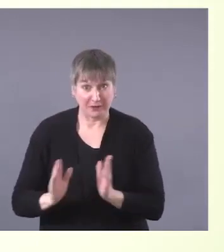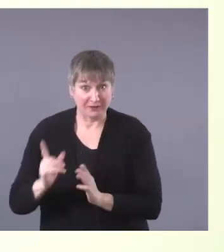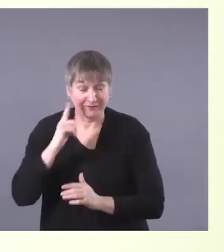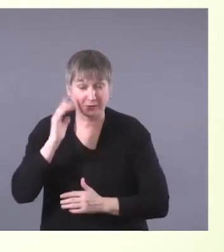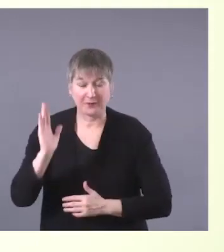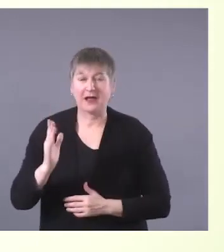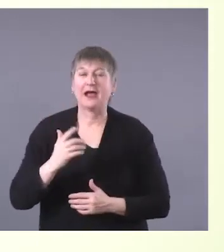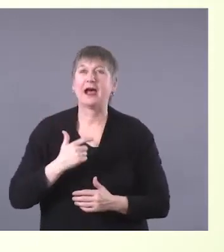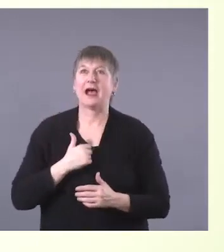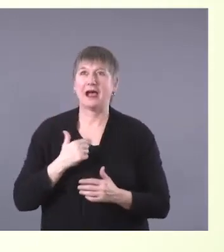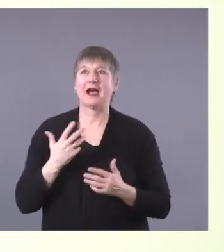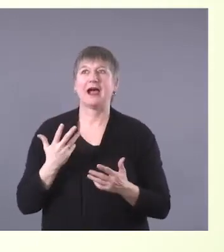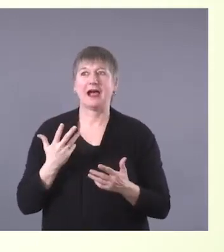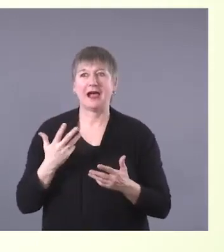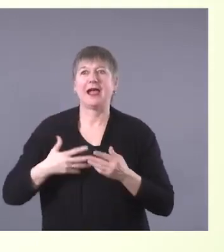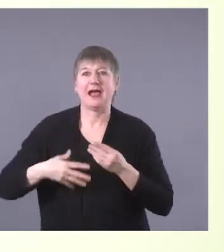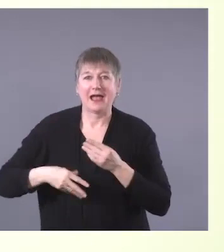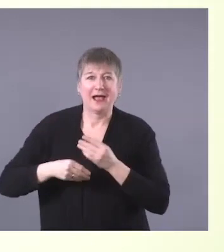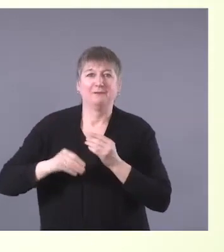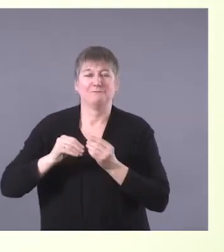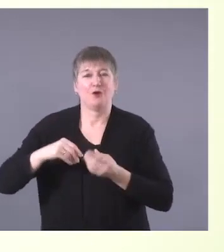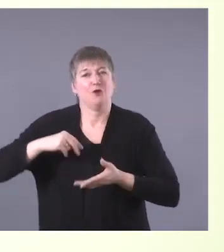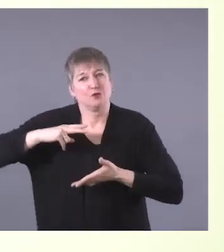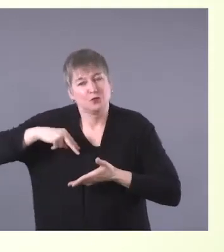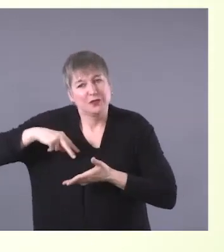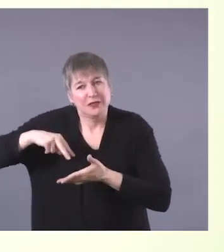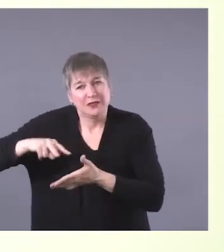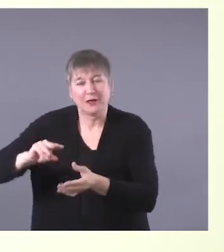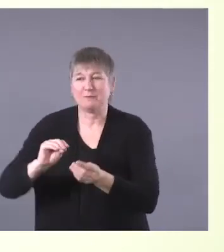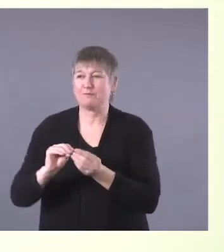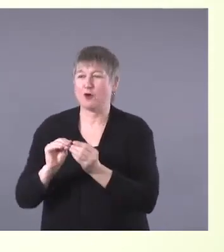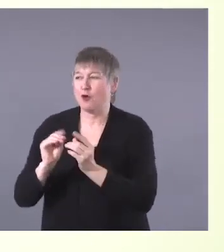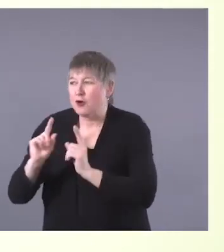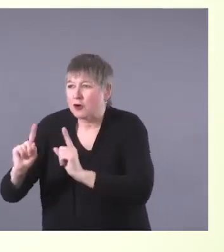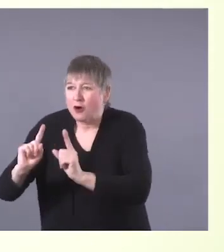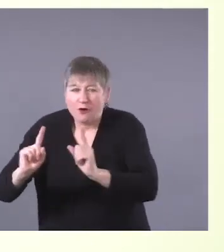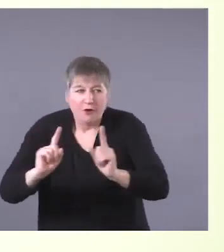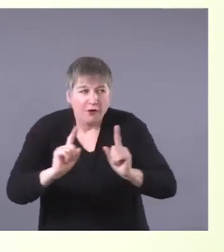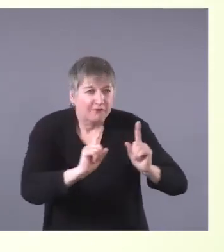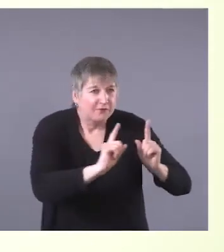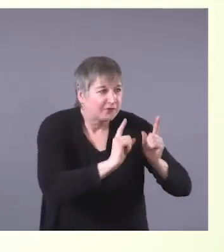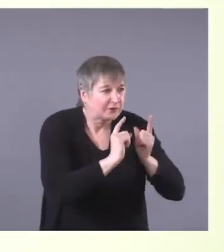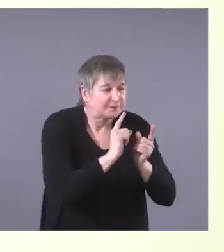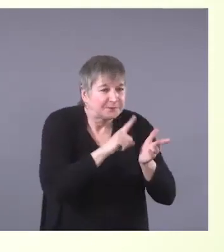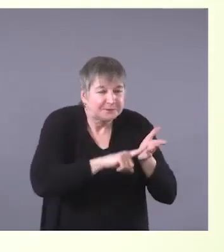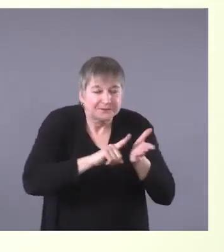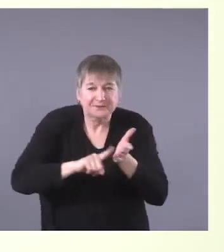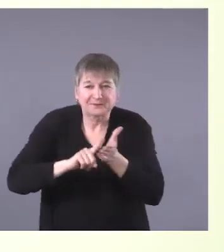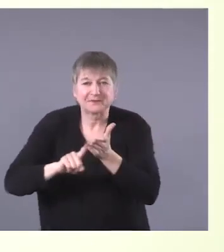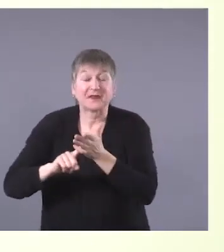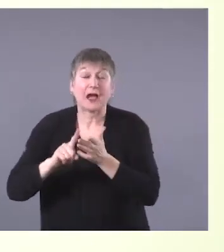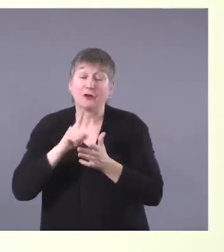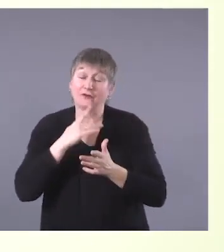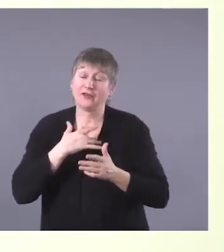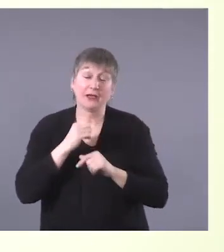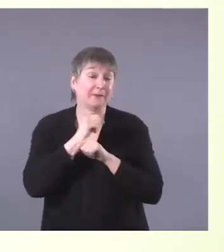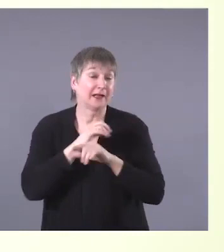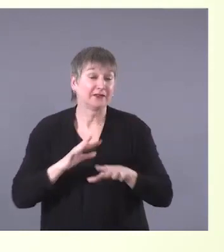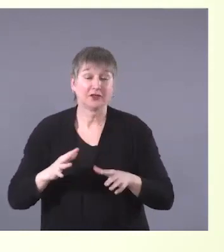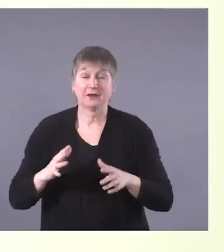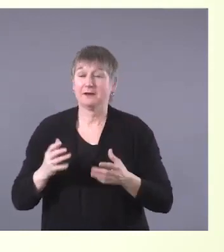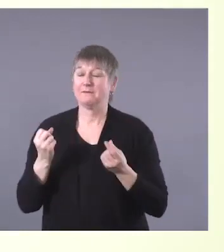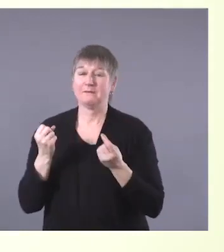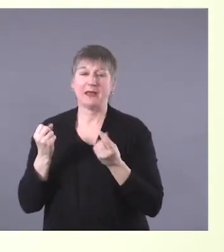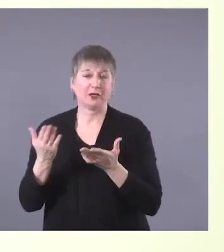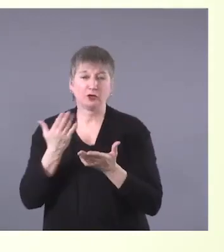lot of additional reading and have a lot more conversations. And I have felt very blessed by the conversations I've had with